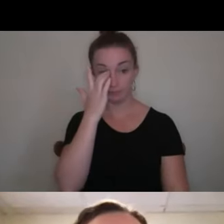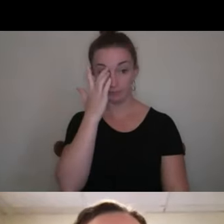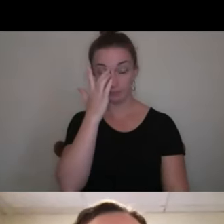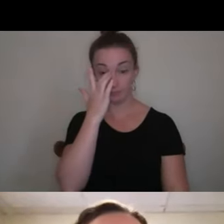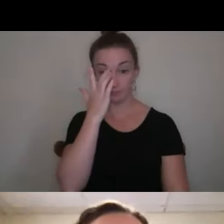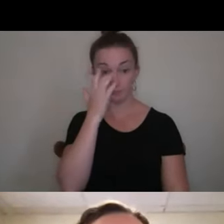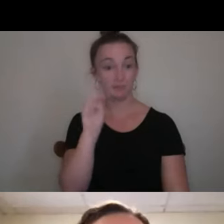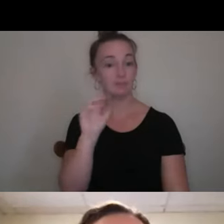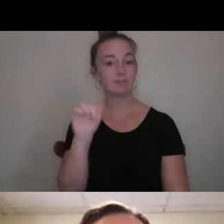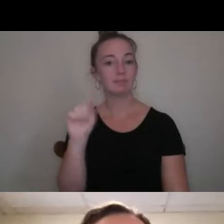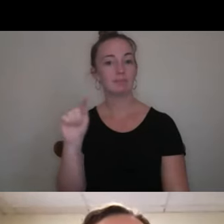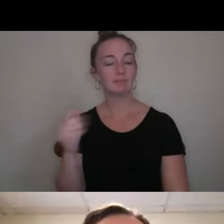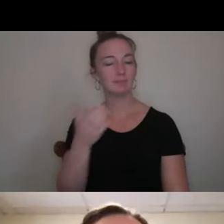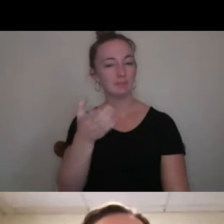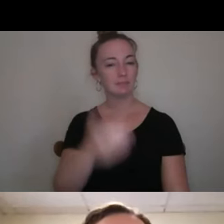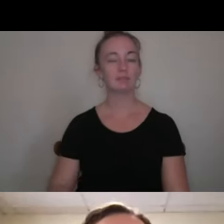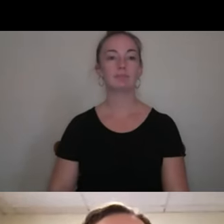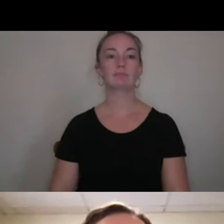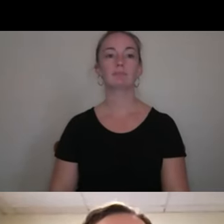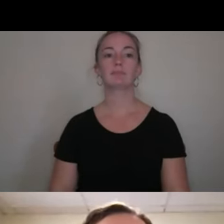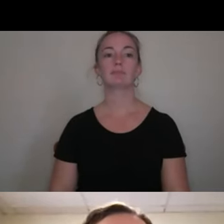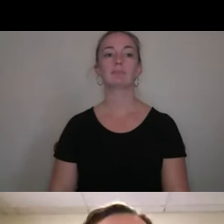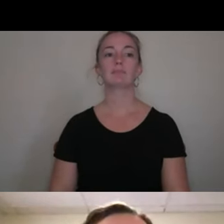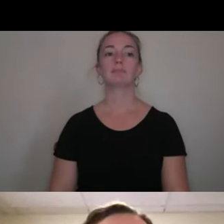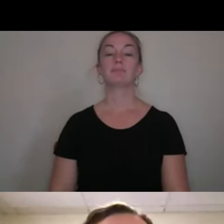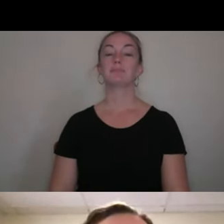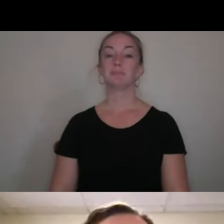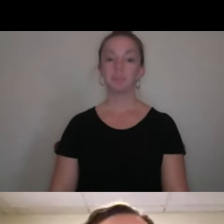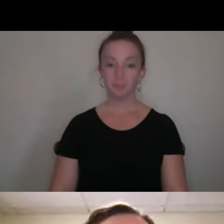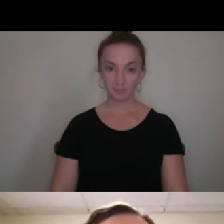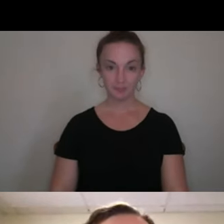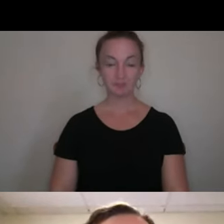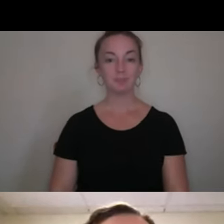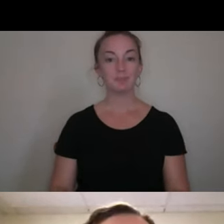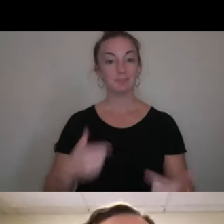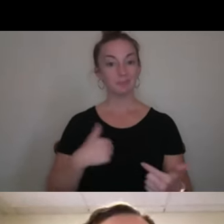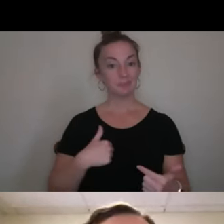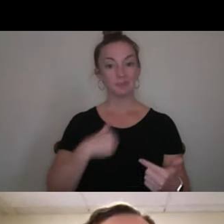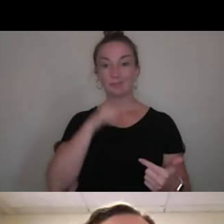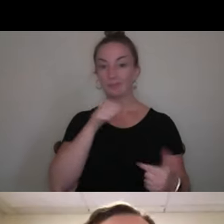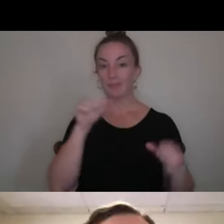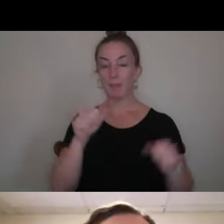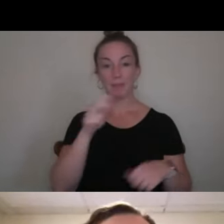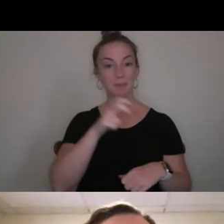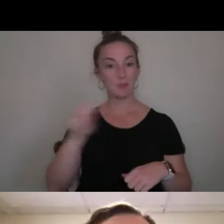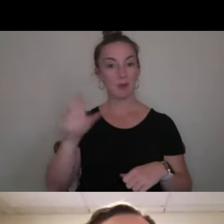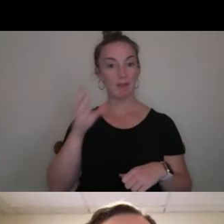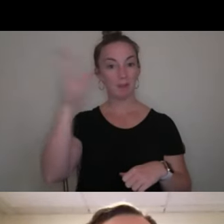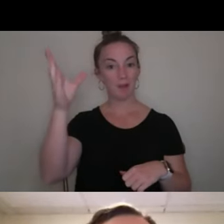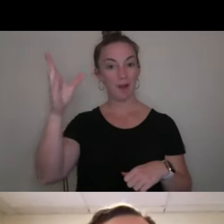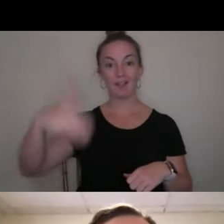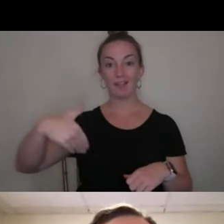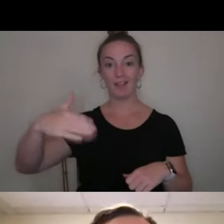That go ahead. Yeah, so I have not been able to travel abroad, yet,